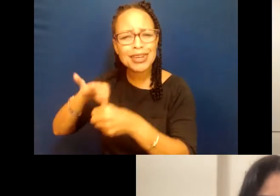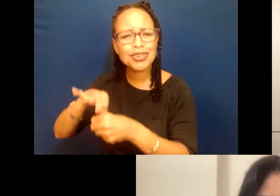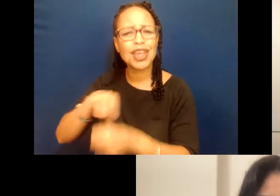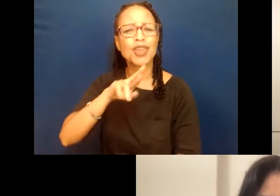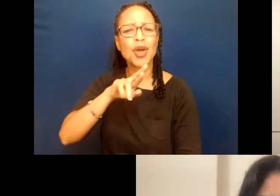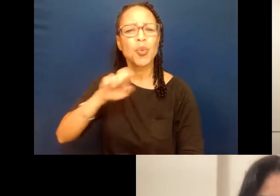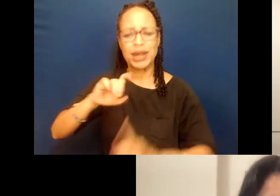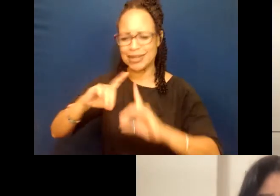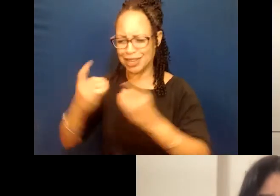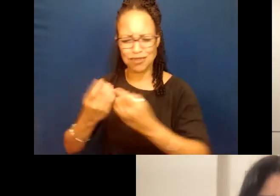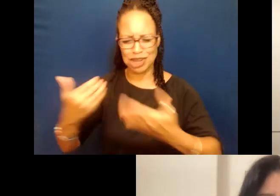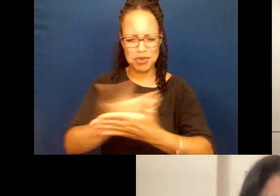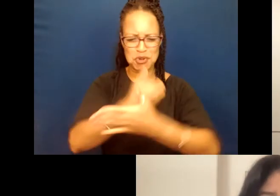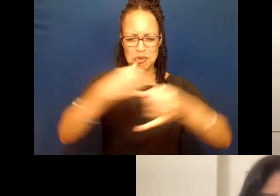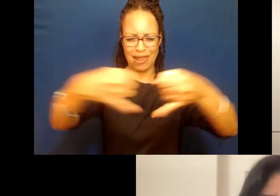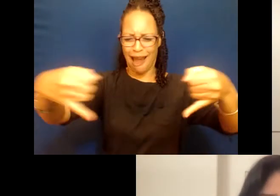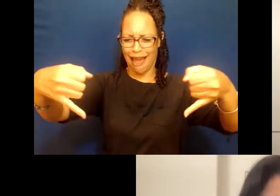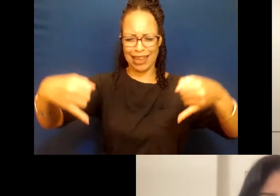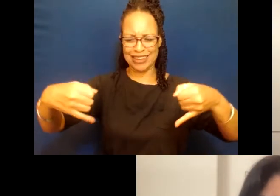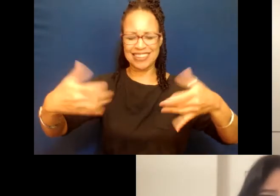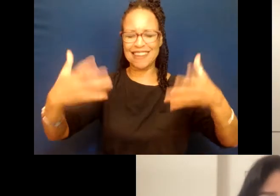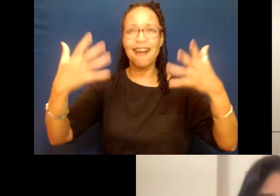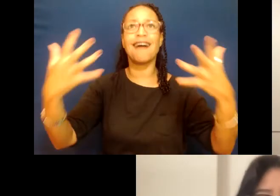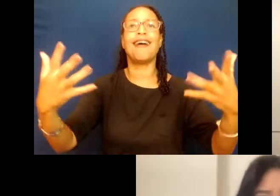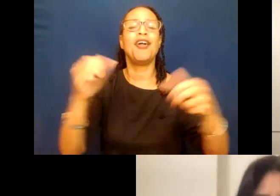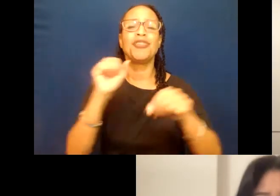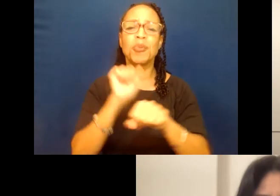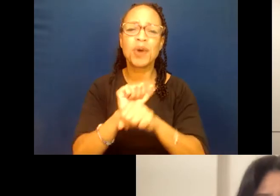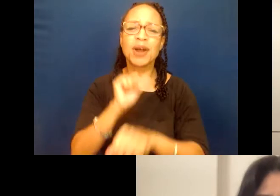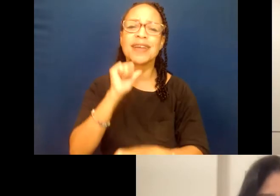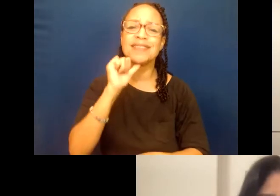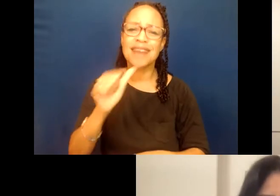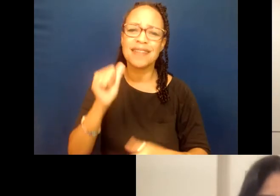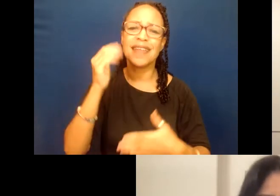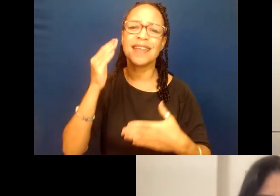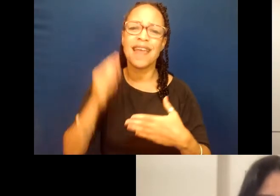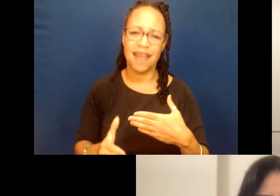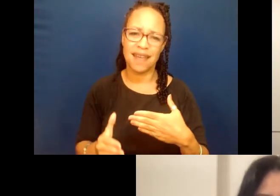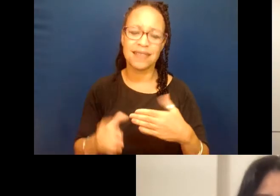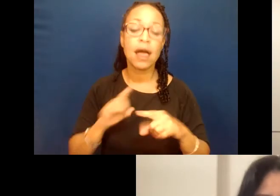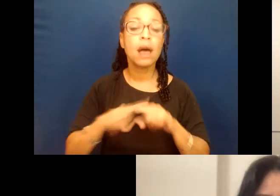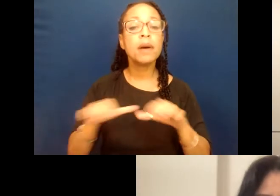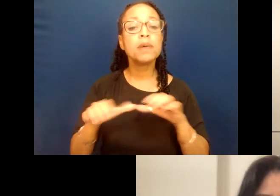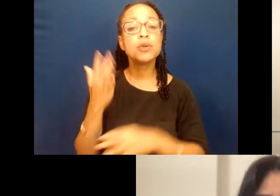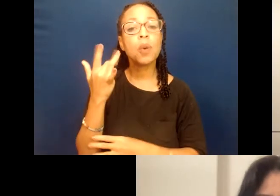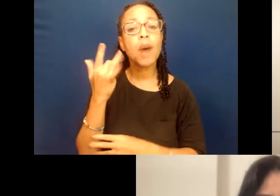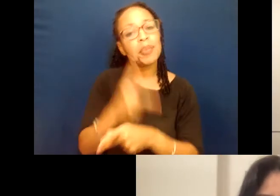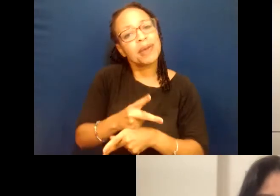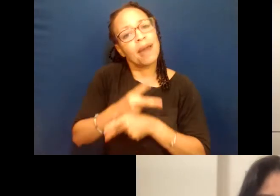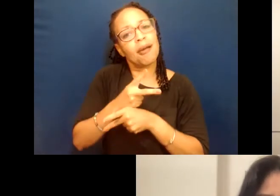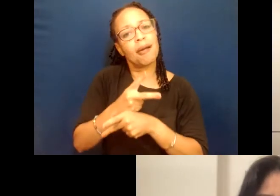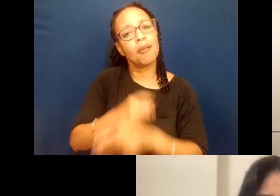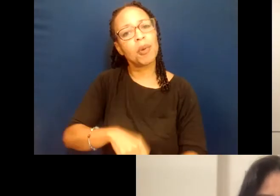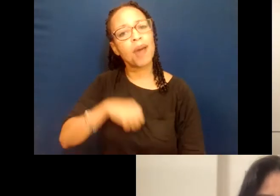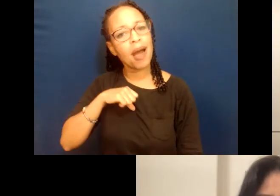lines drawn. The work doesn't end for any of us, but we do it because we care. We're proud